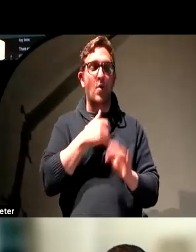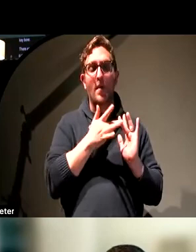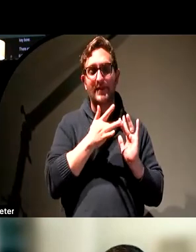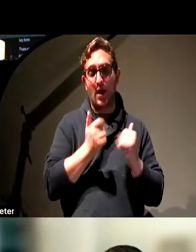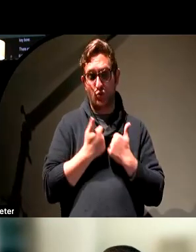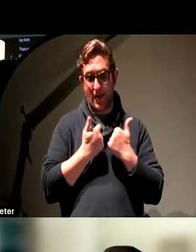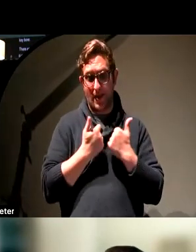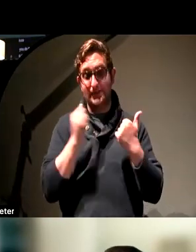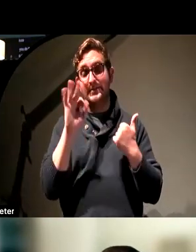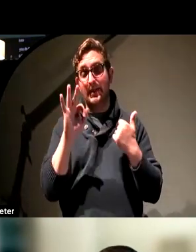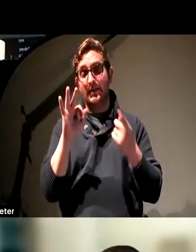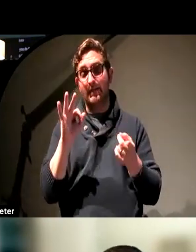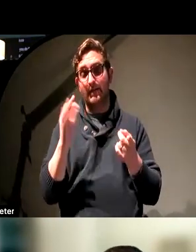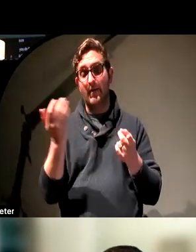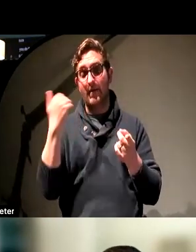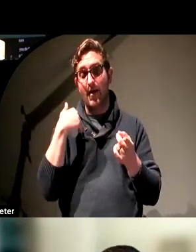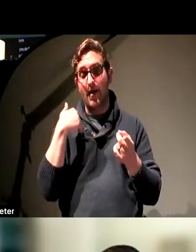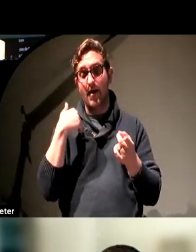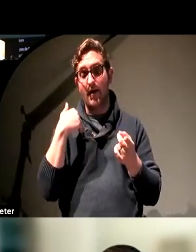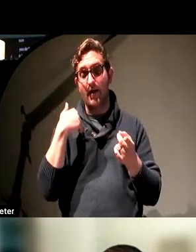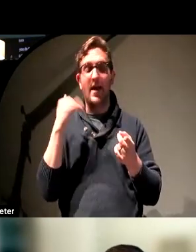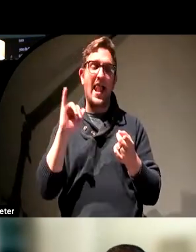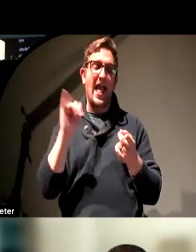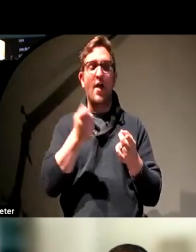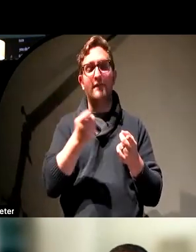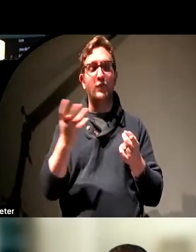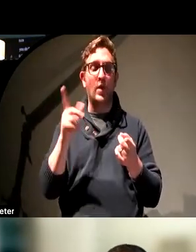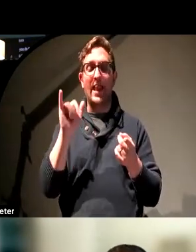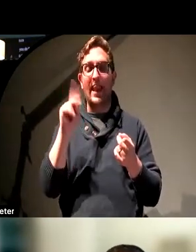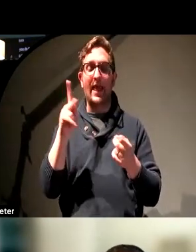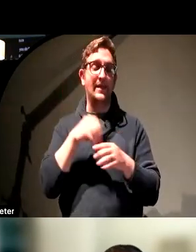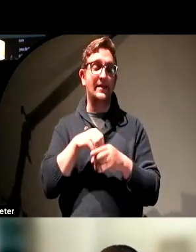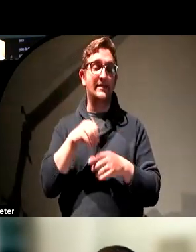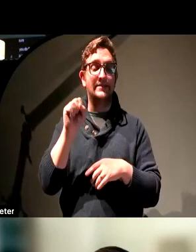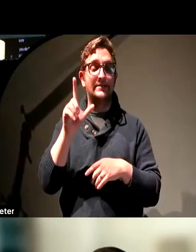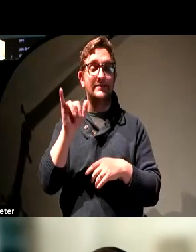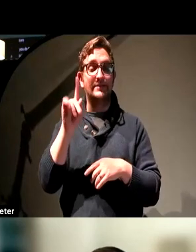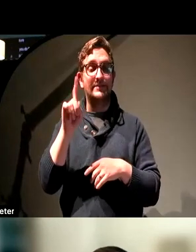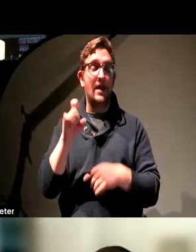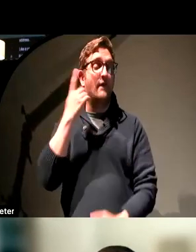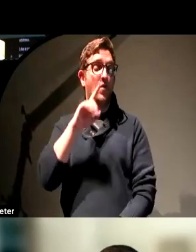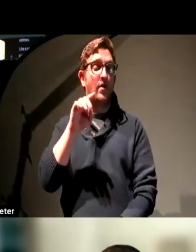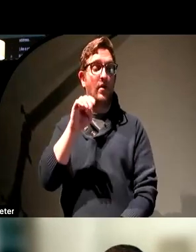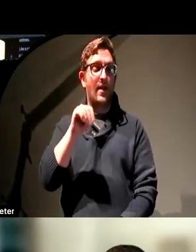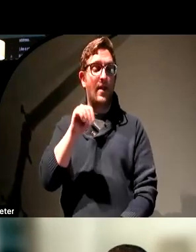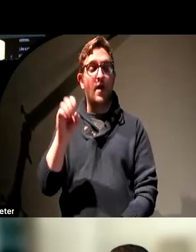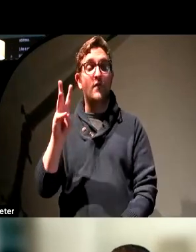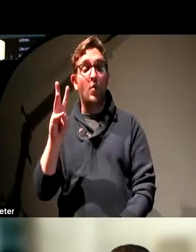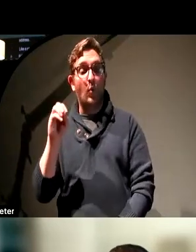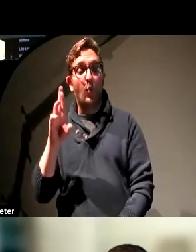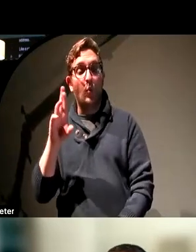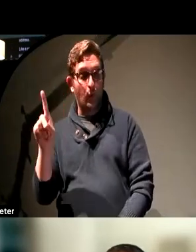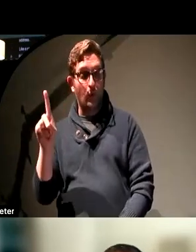have a couple of links in slides to Microsoft Word, I just linked the word Word at that point, as opposed to